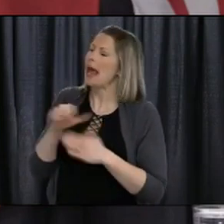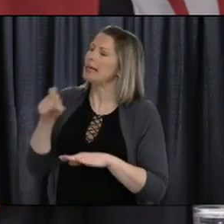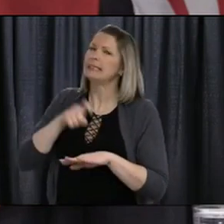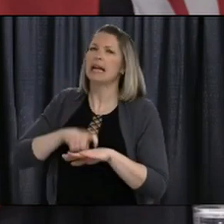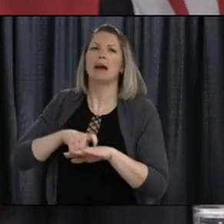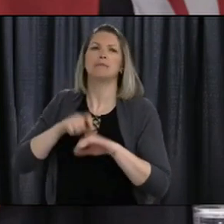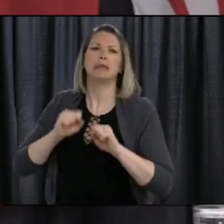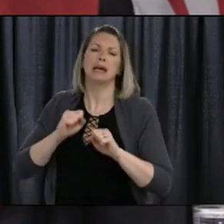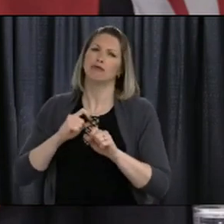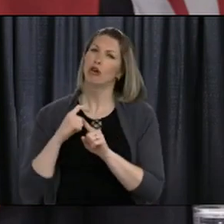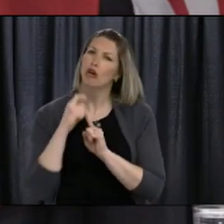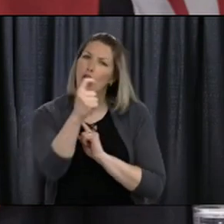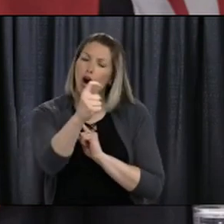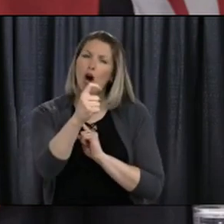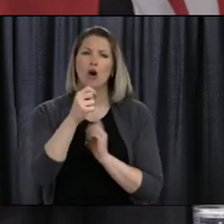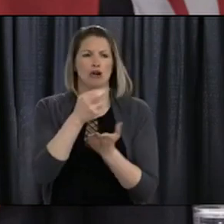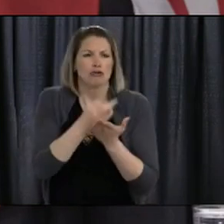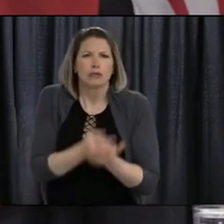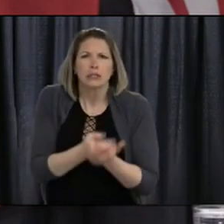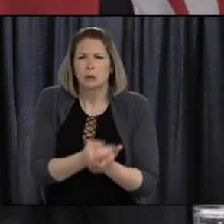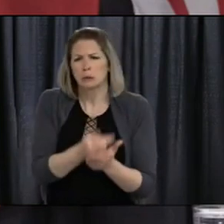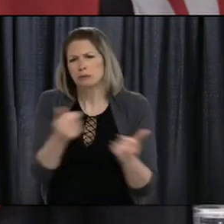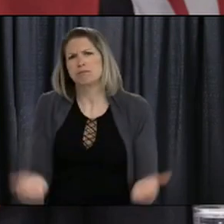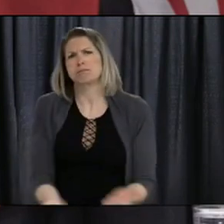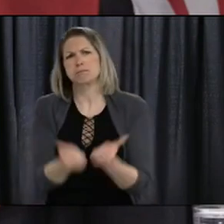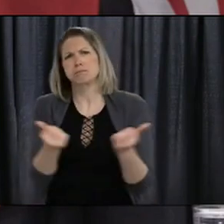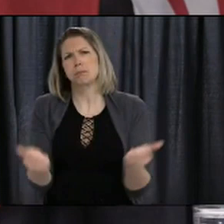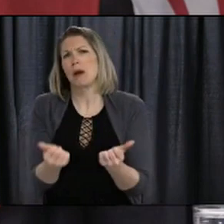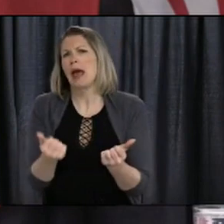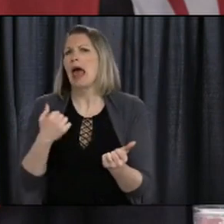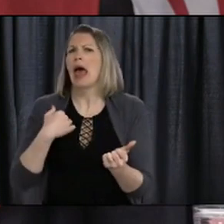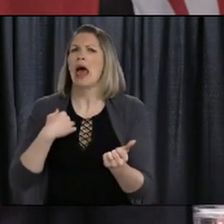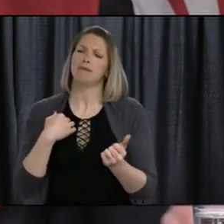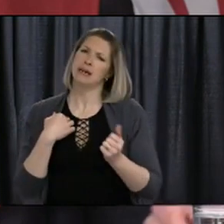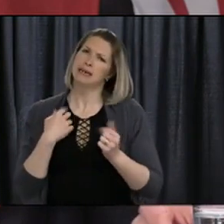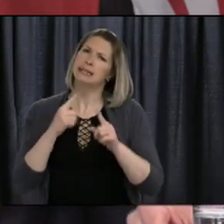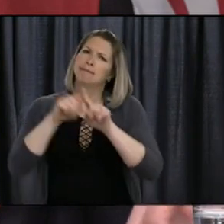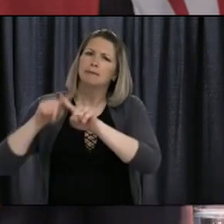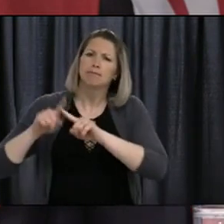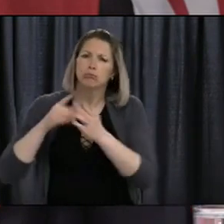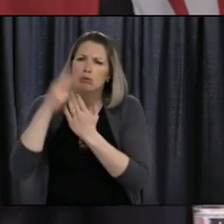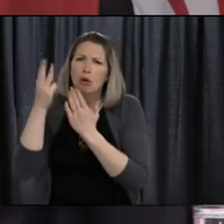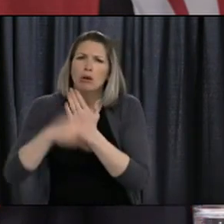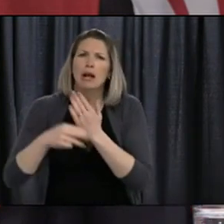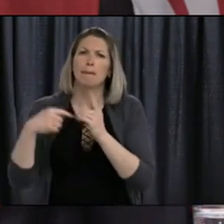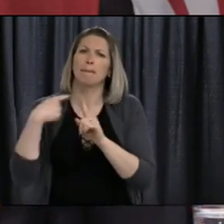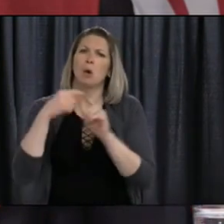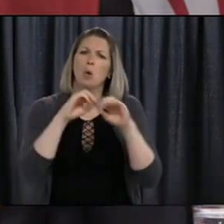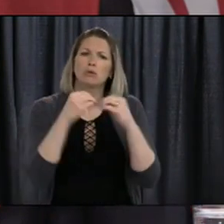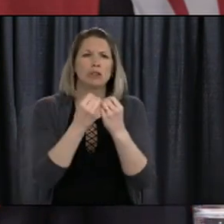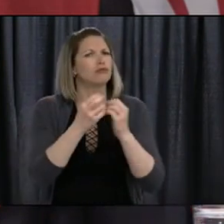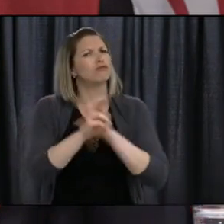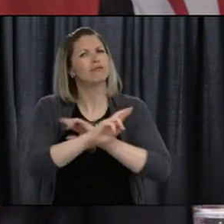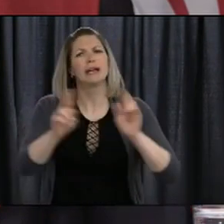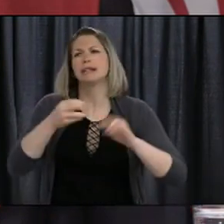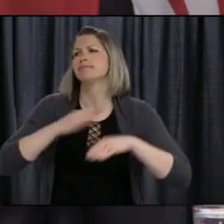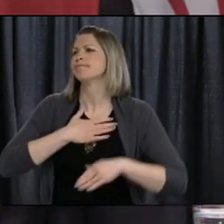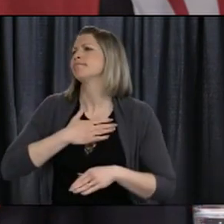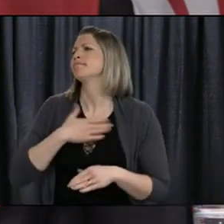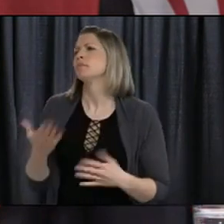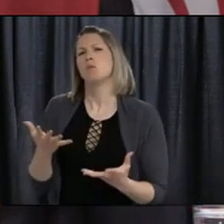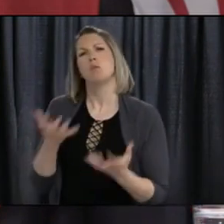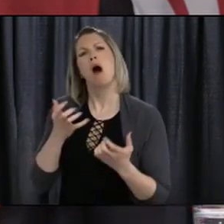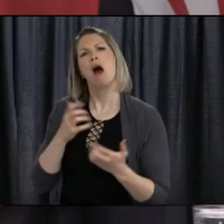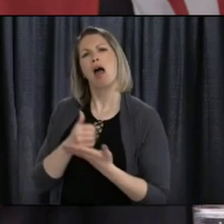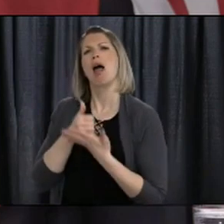you to reach out, there are organizations waiting to help you. We impose regulations about self